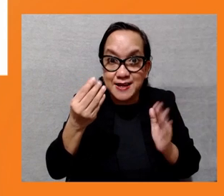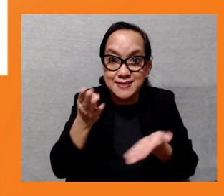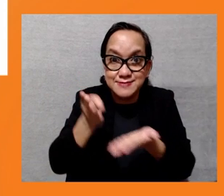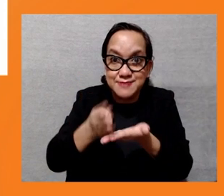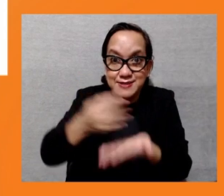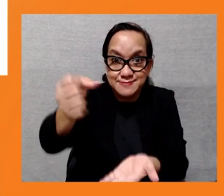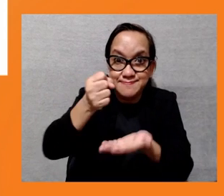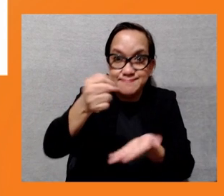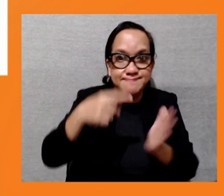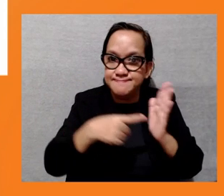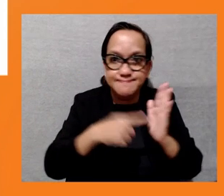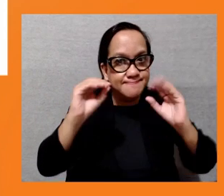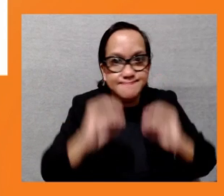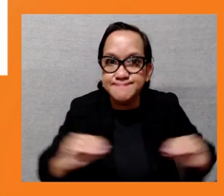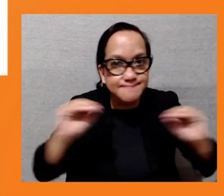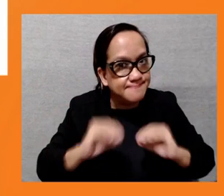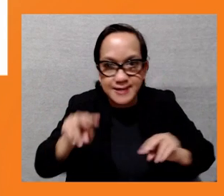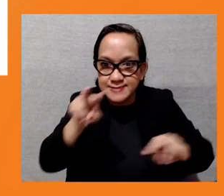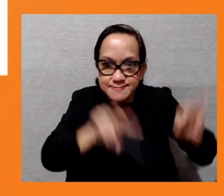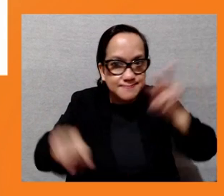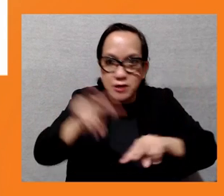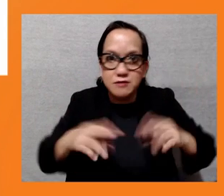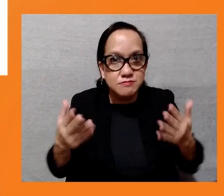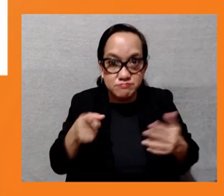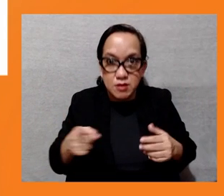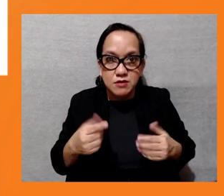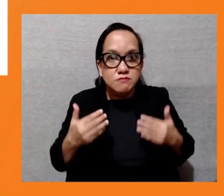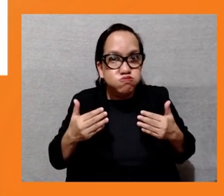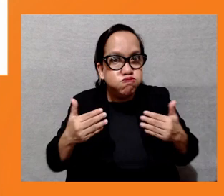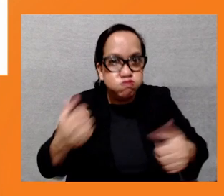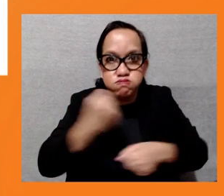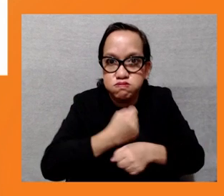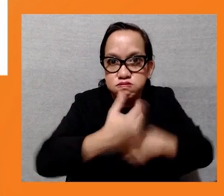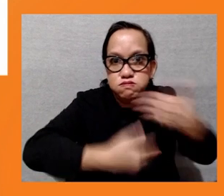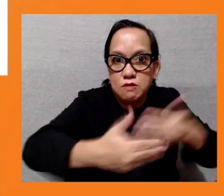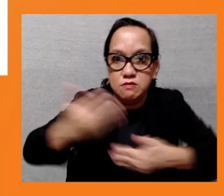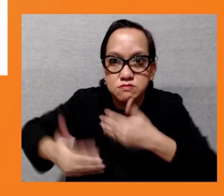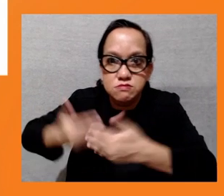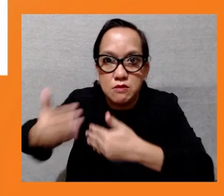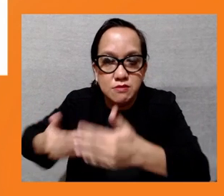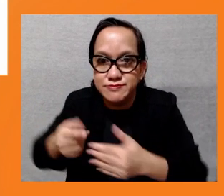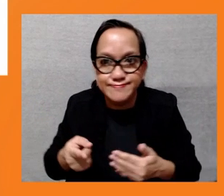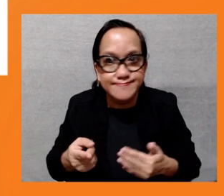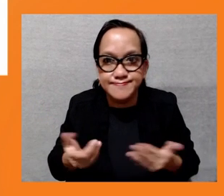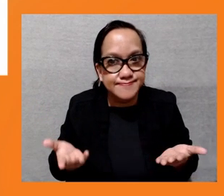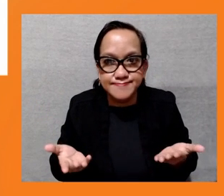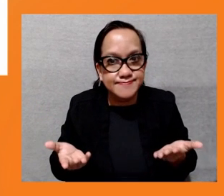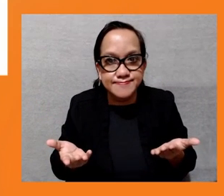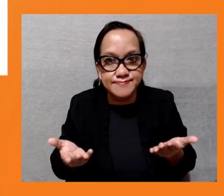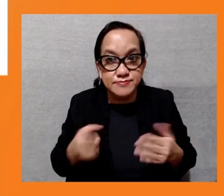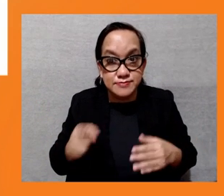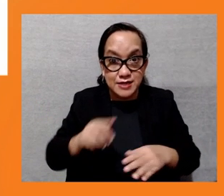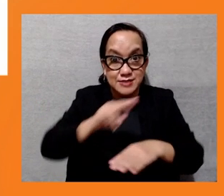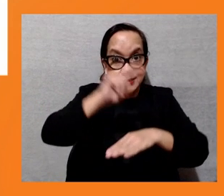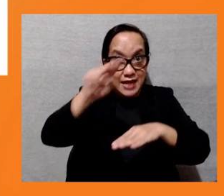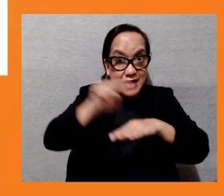because there was no upward harmonization, I think the the local or the national laws are very, very weak compared to the the